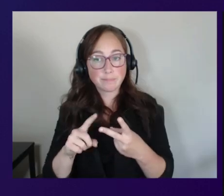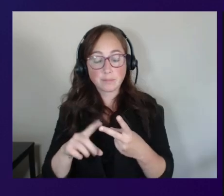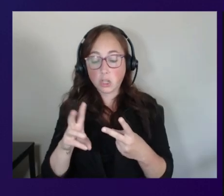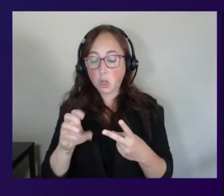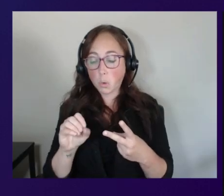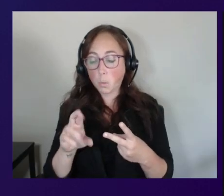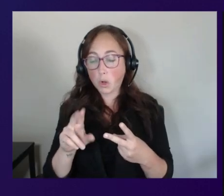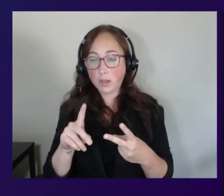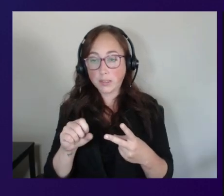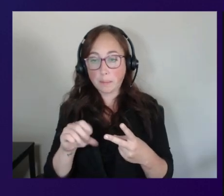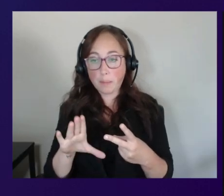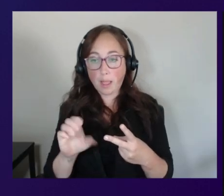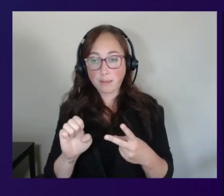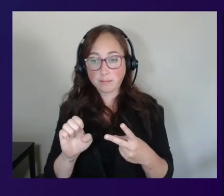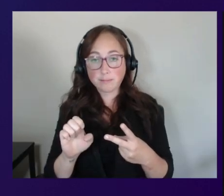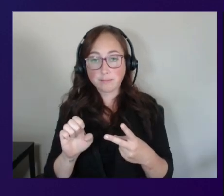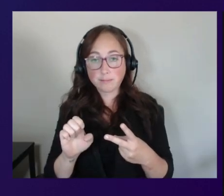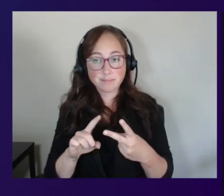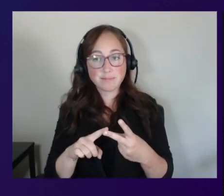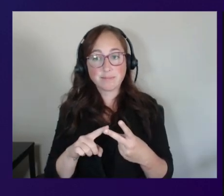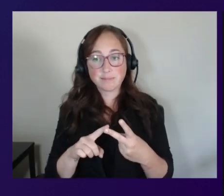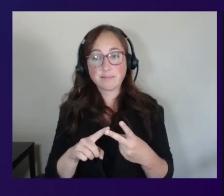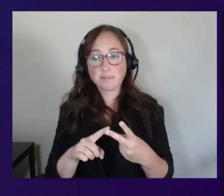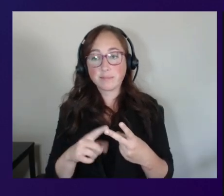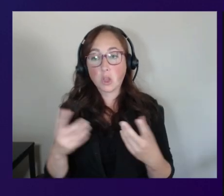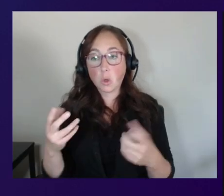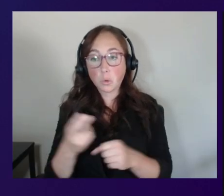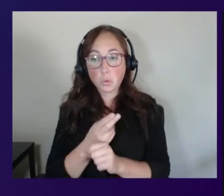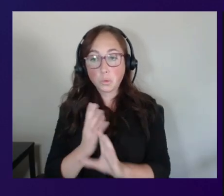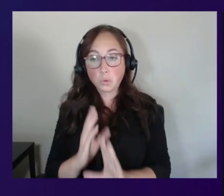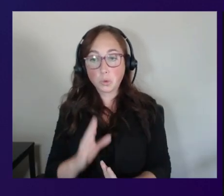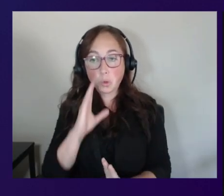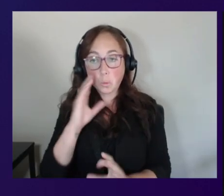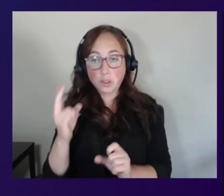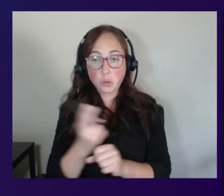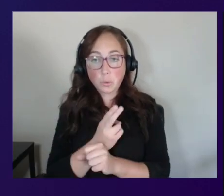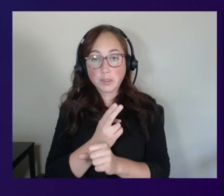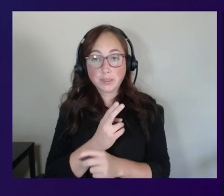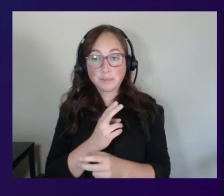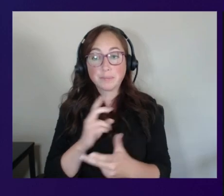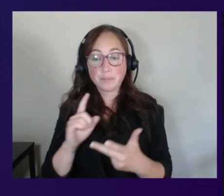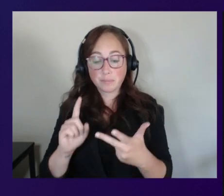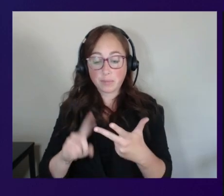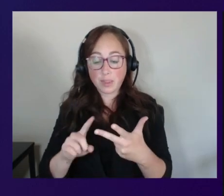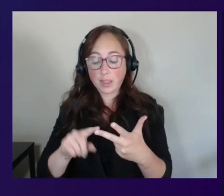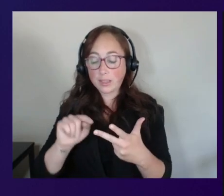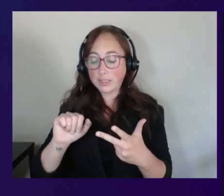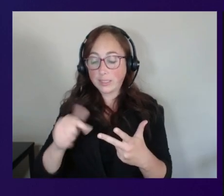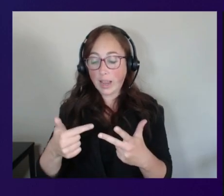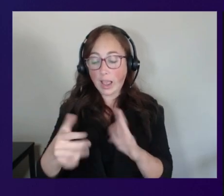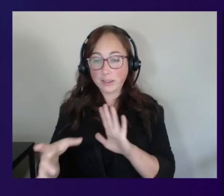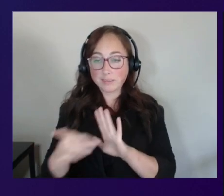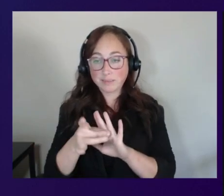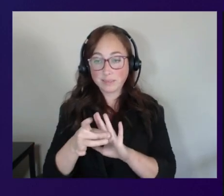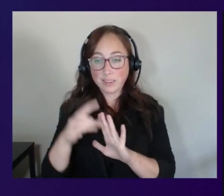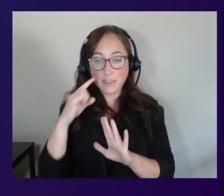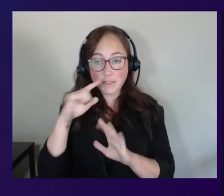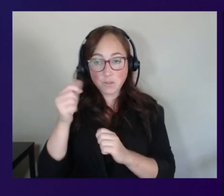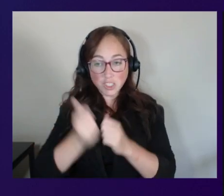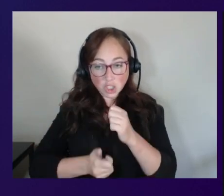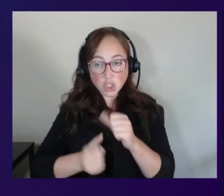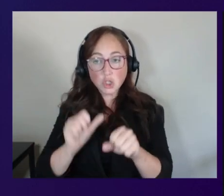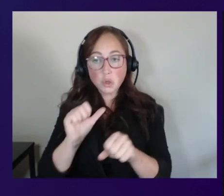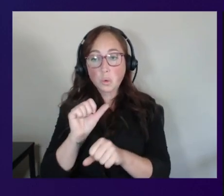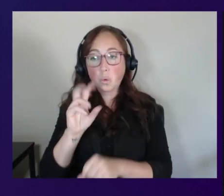and of course these are going to be what your users are using and then the tags that you can apply per workspace so let's go ahead